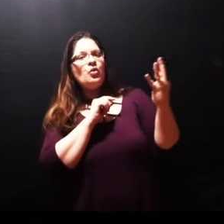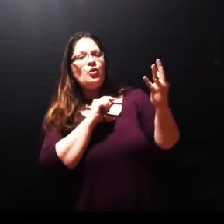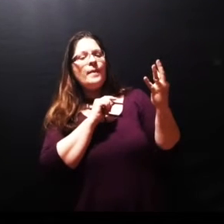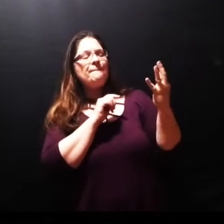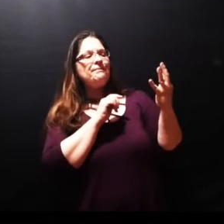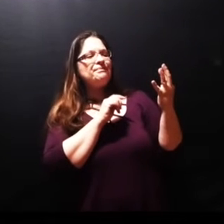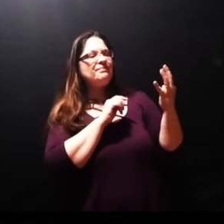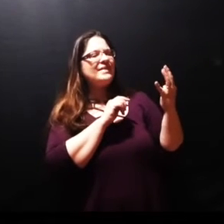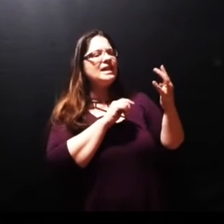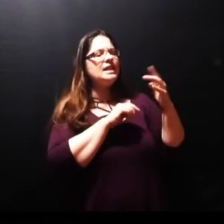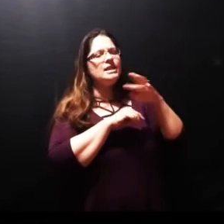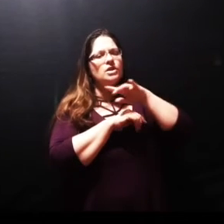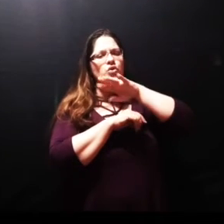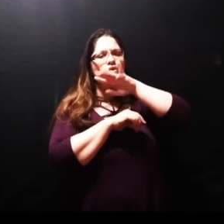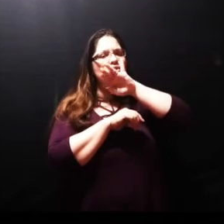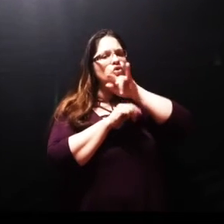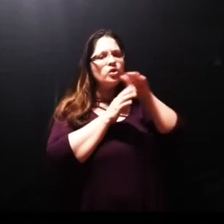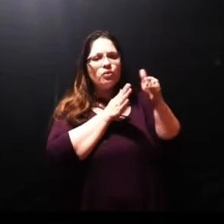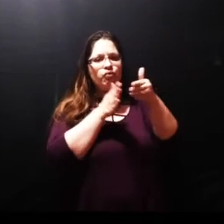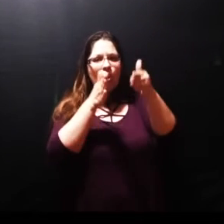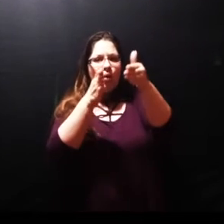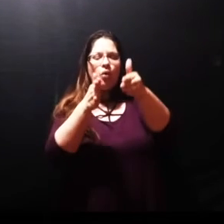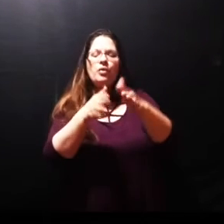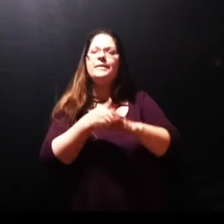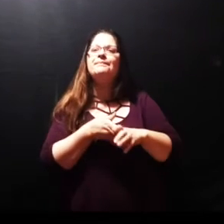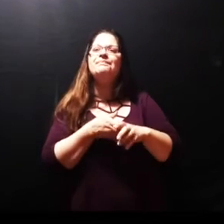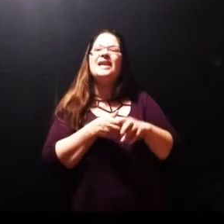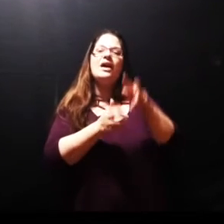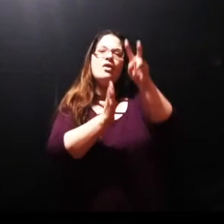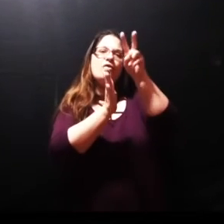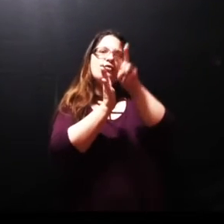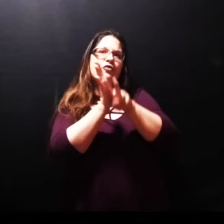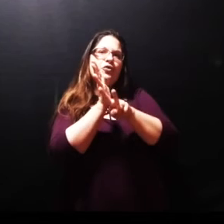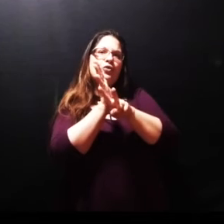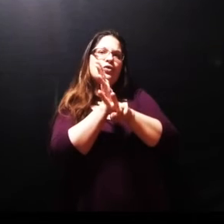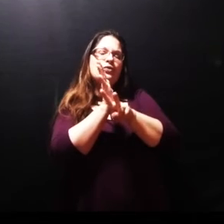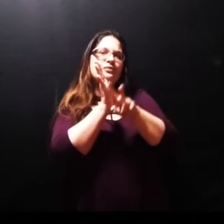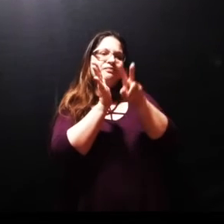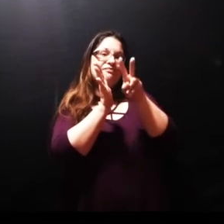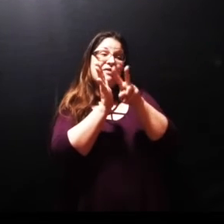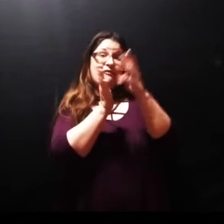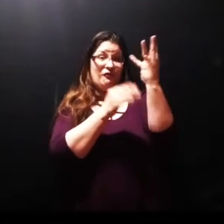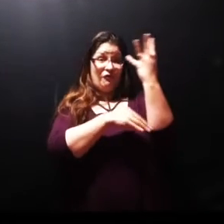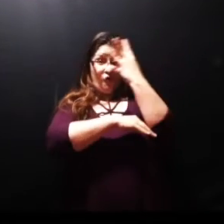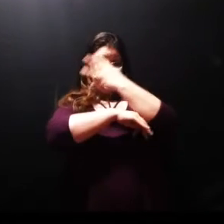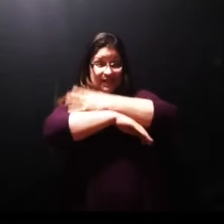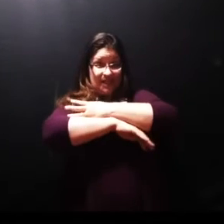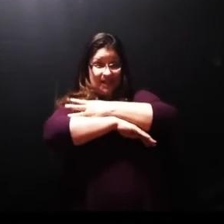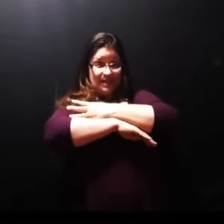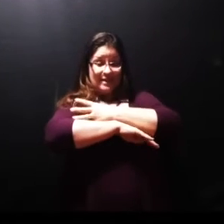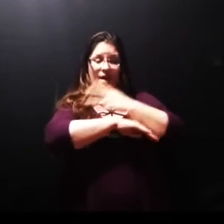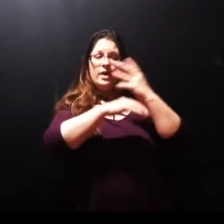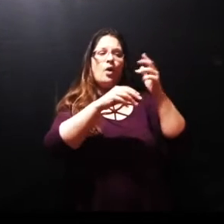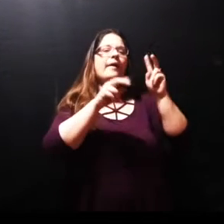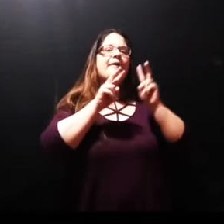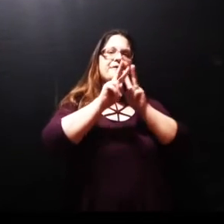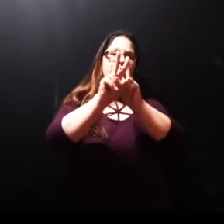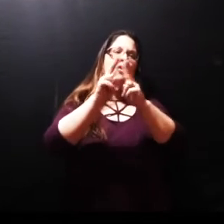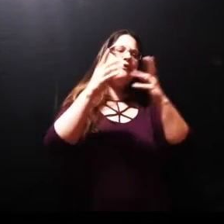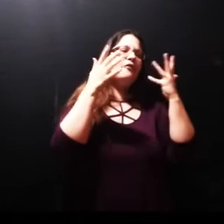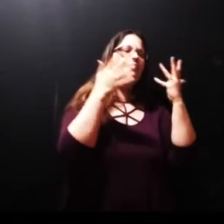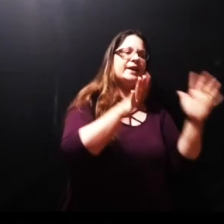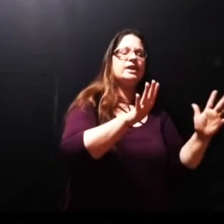and the funeral and the burial had taken place four days ago everything was done the tomb was sealed up